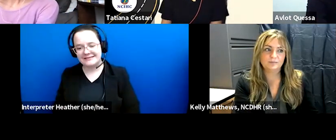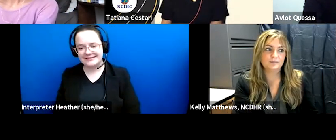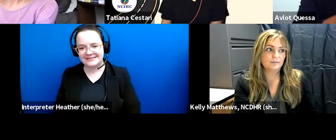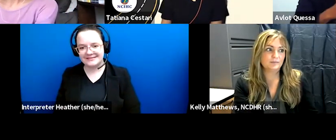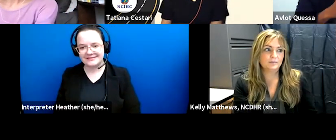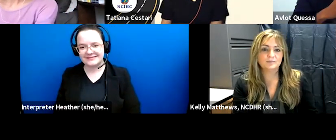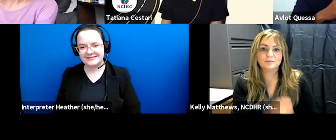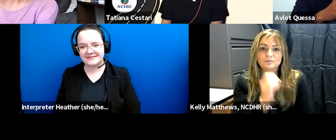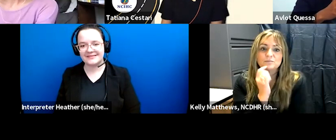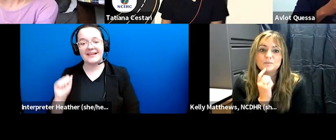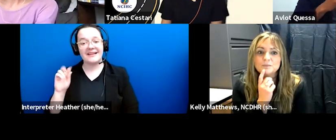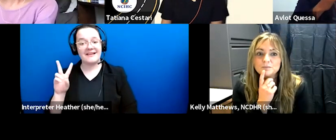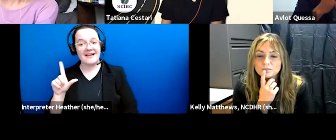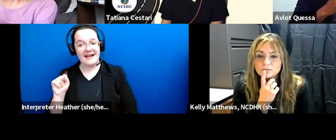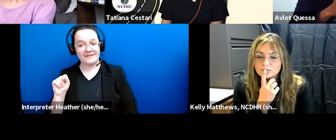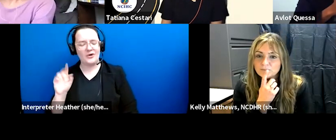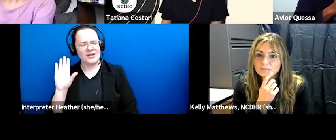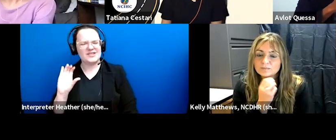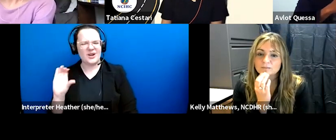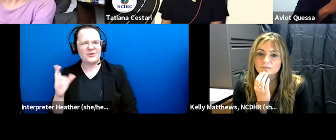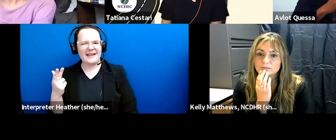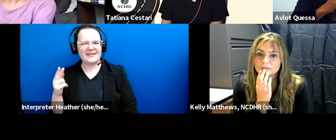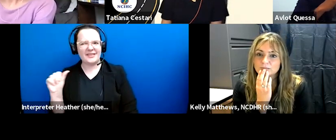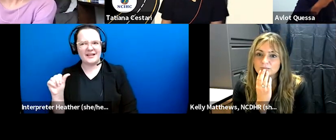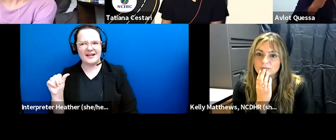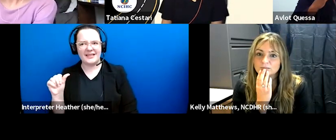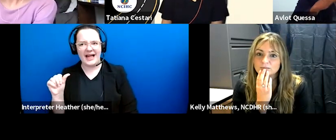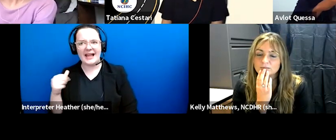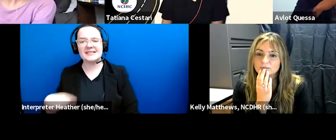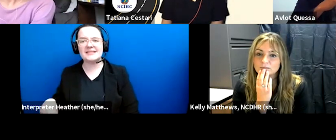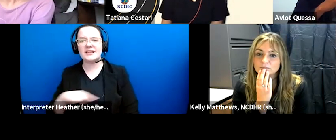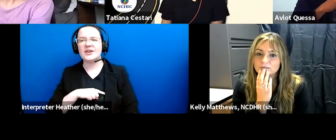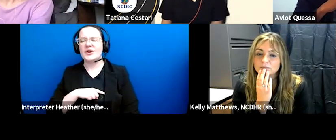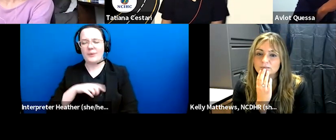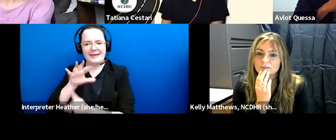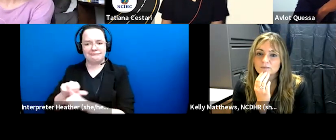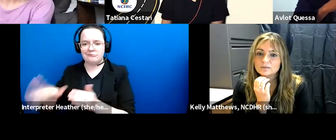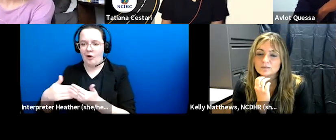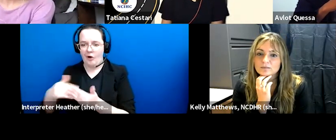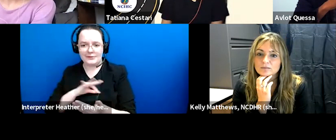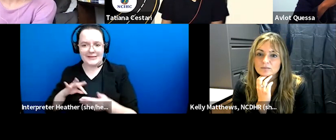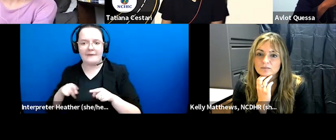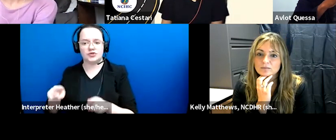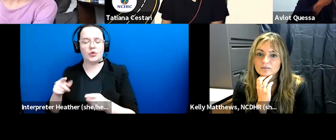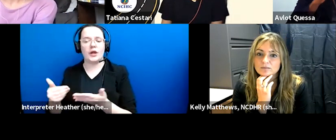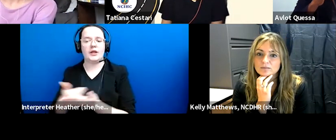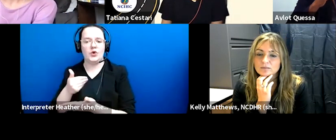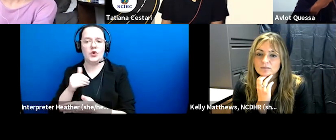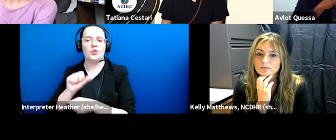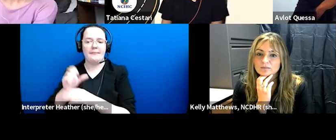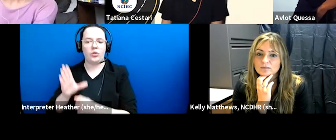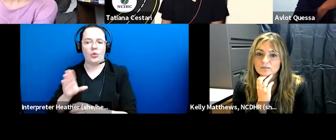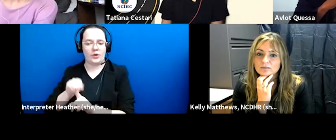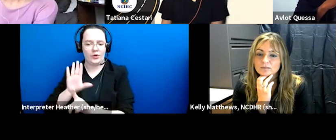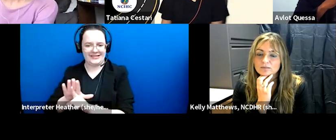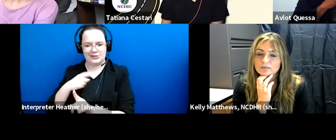so um at the cambridge health alliance we captured a non-clinical staff at new employee orientation where we focus on the importance